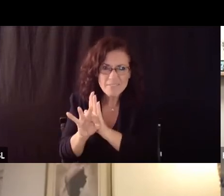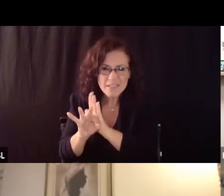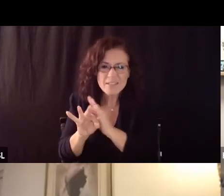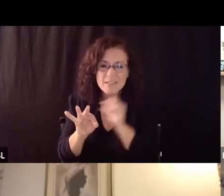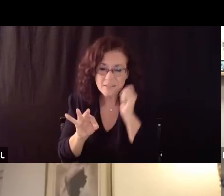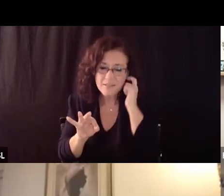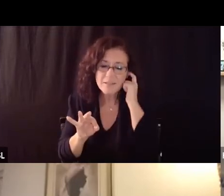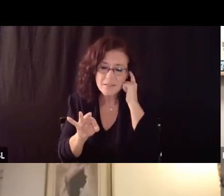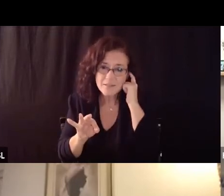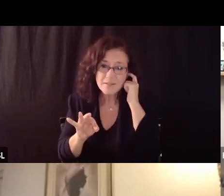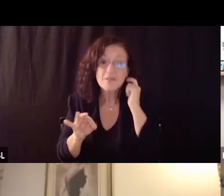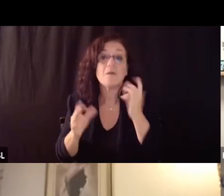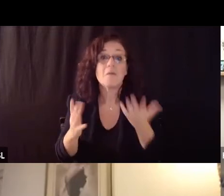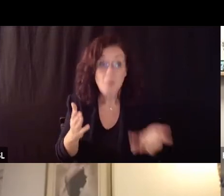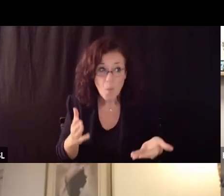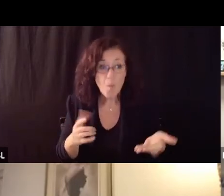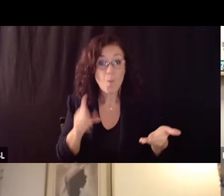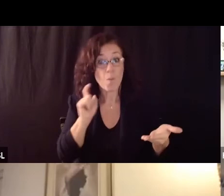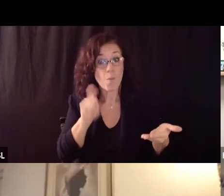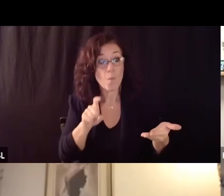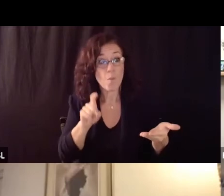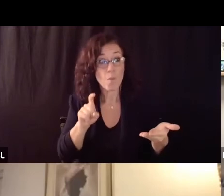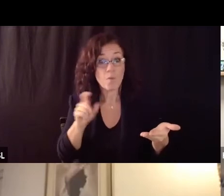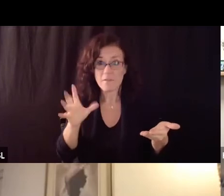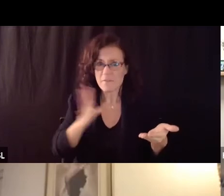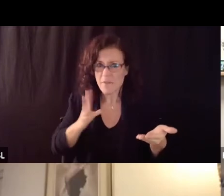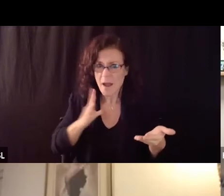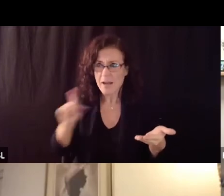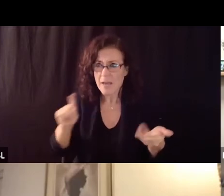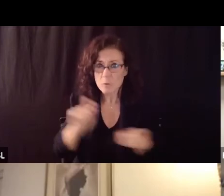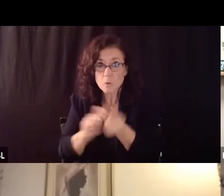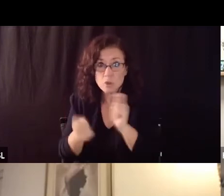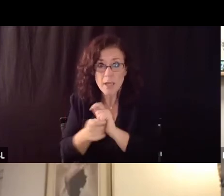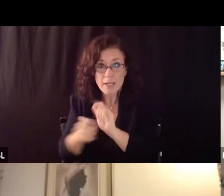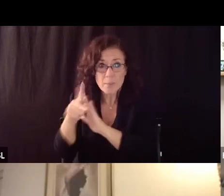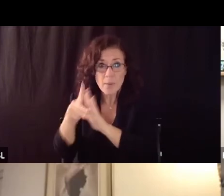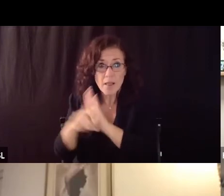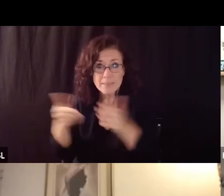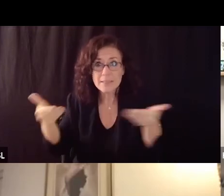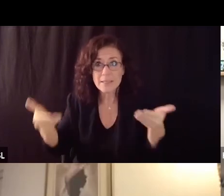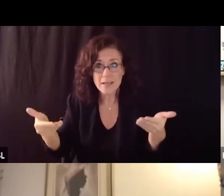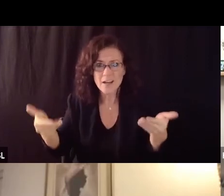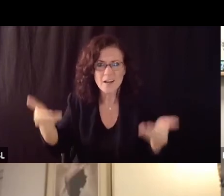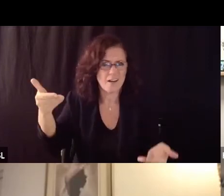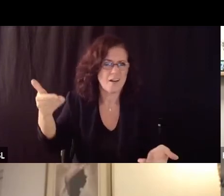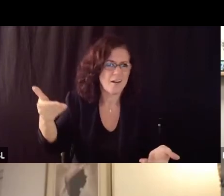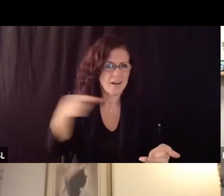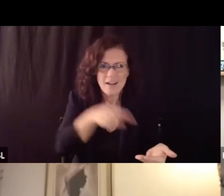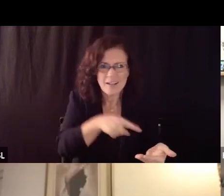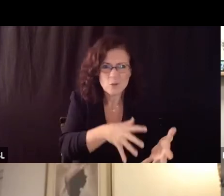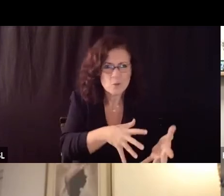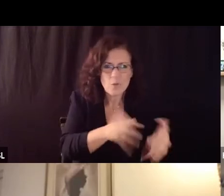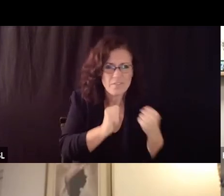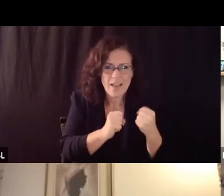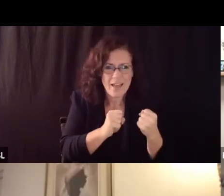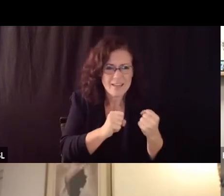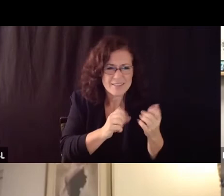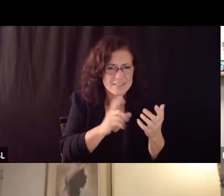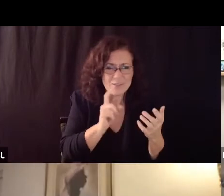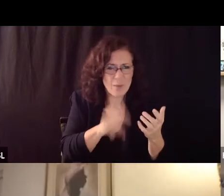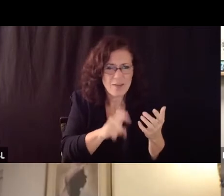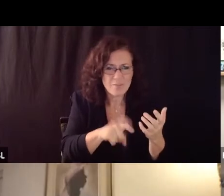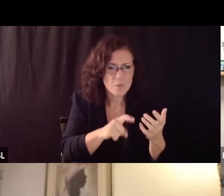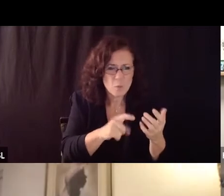change policy but now it's like oh this is too too fast so it's it's really trying to find a tough balance